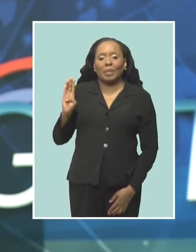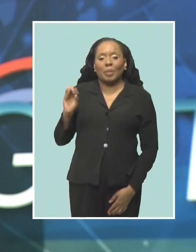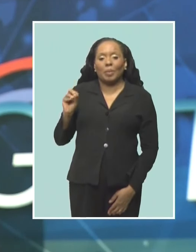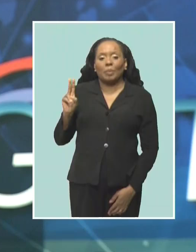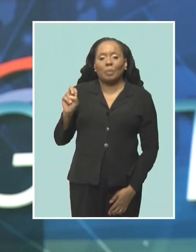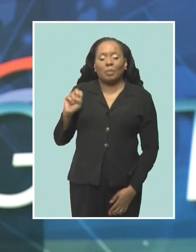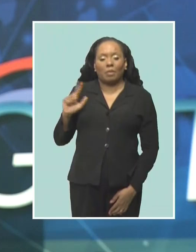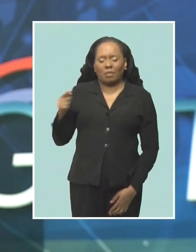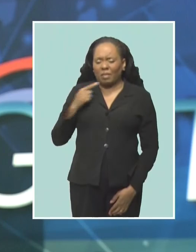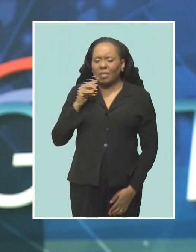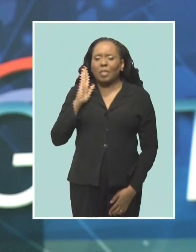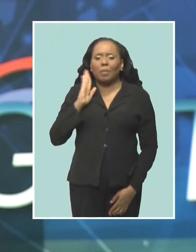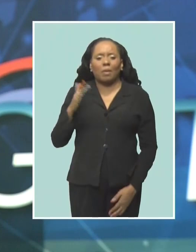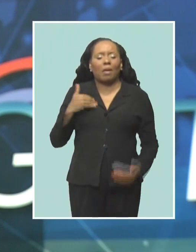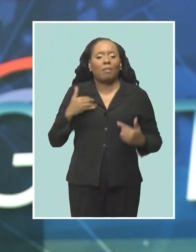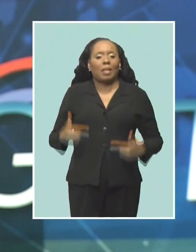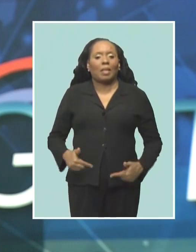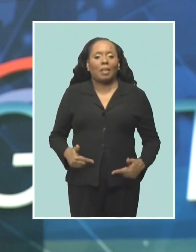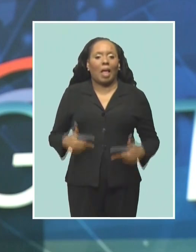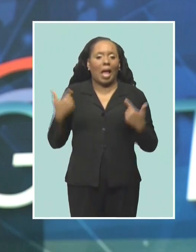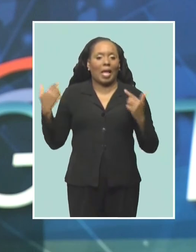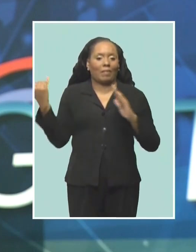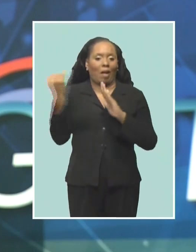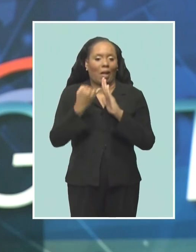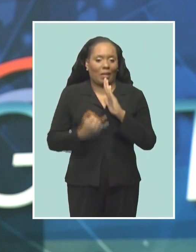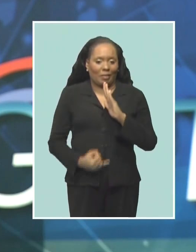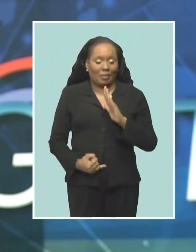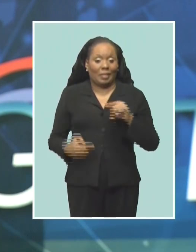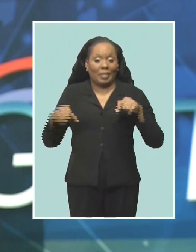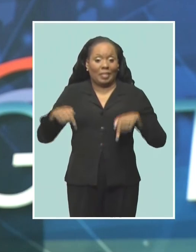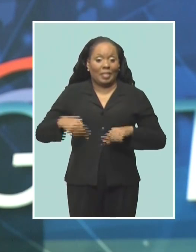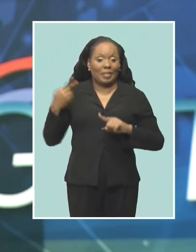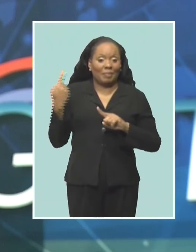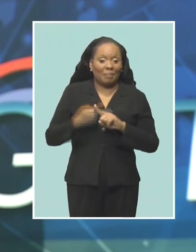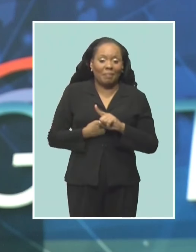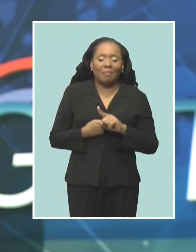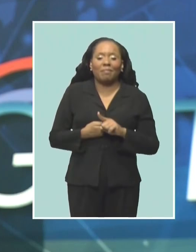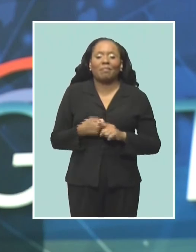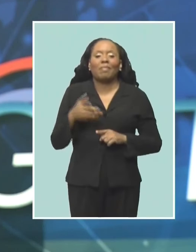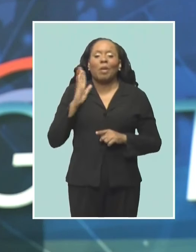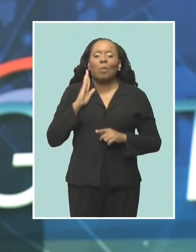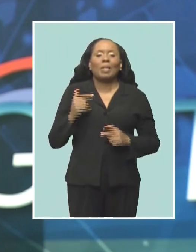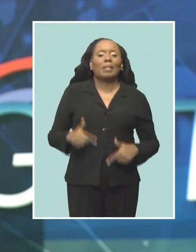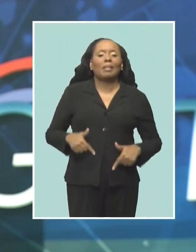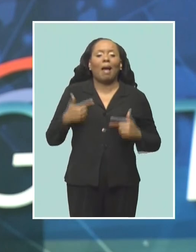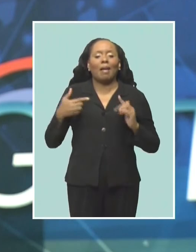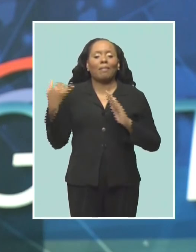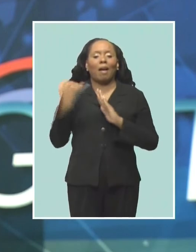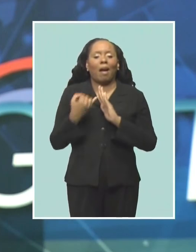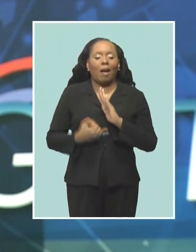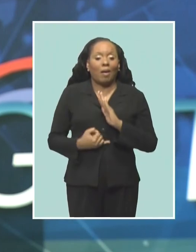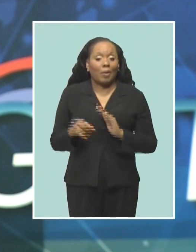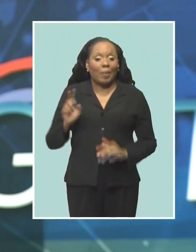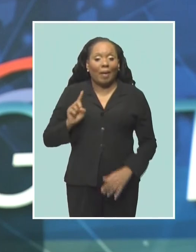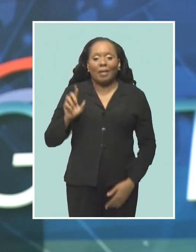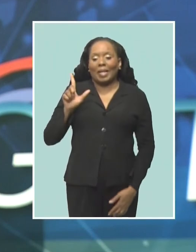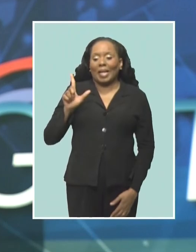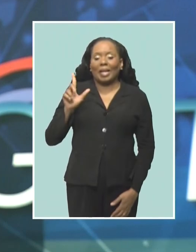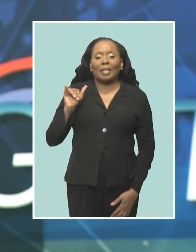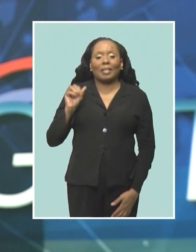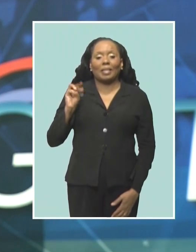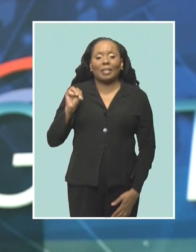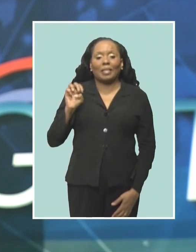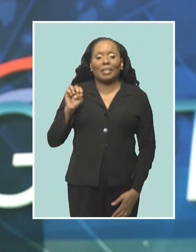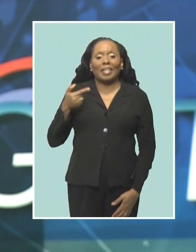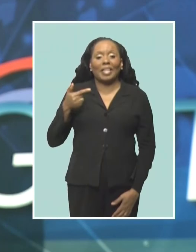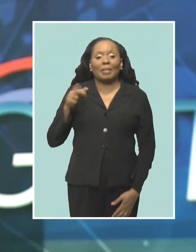year. She tells the Yes Business Report the month of September has been dedicated to live art at Platinum Coast Cigar Lounge, Lime